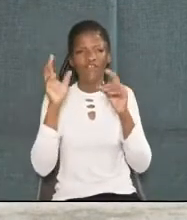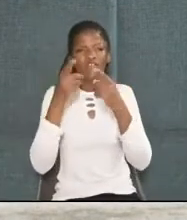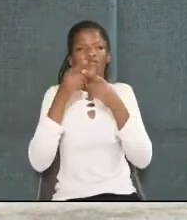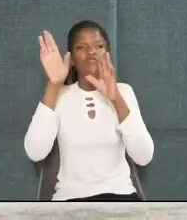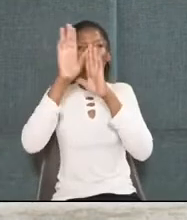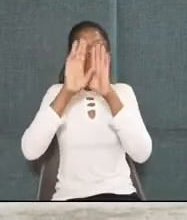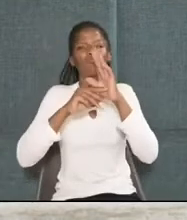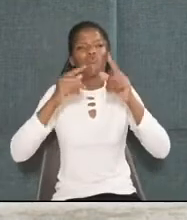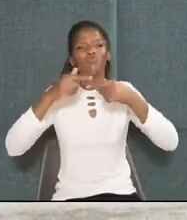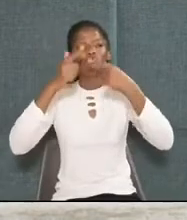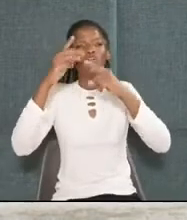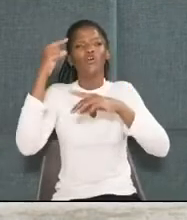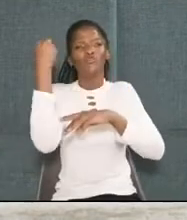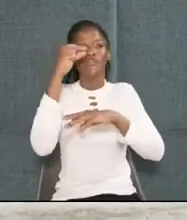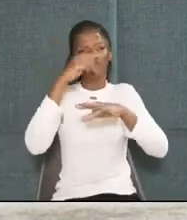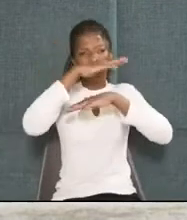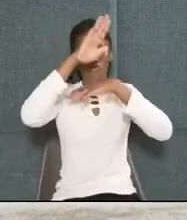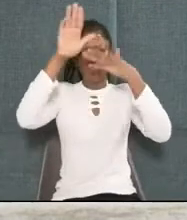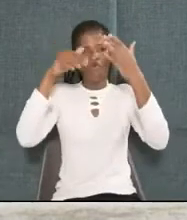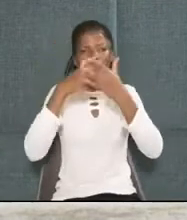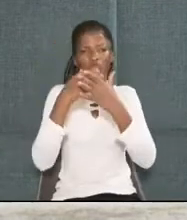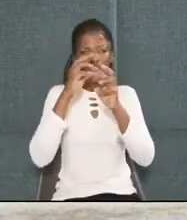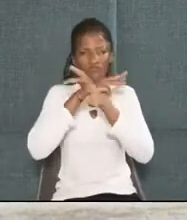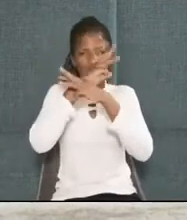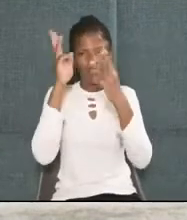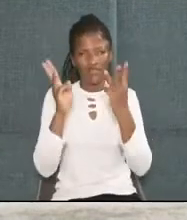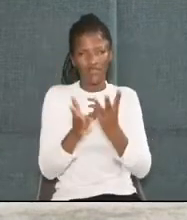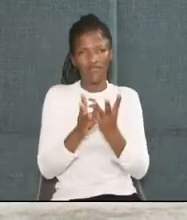speak the gospel to all the world.